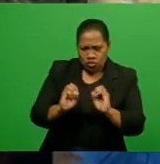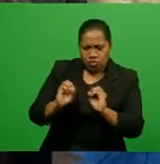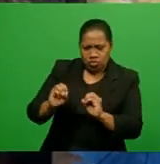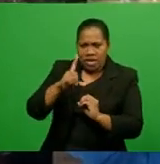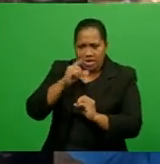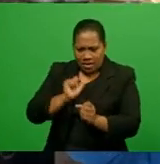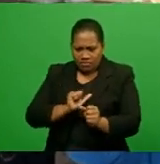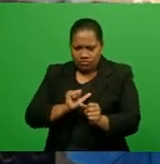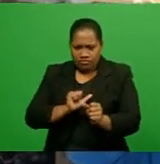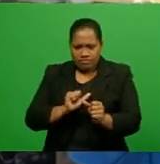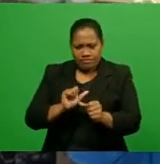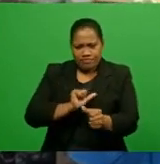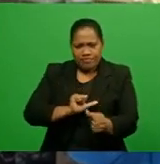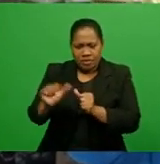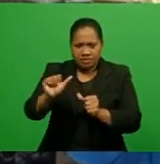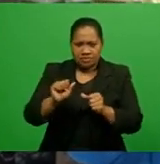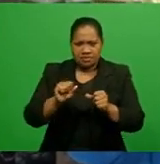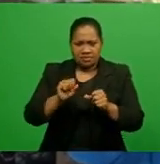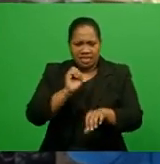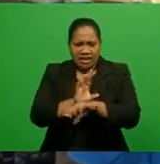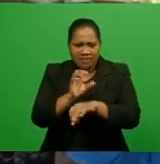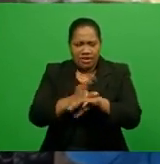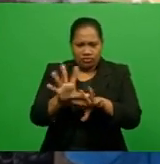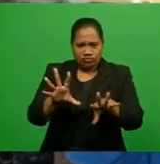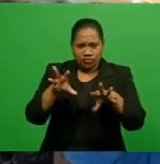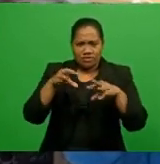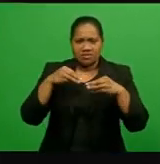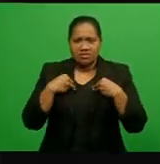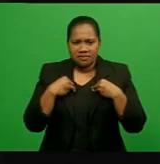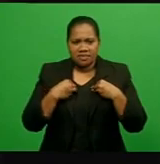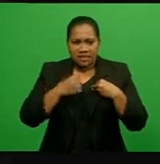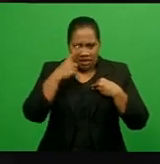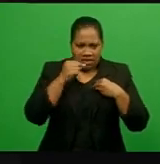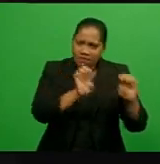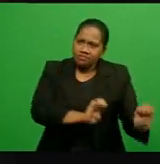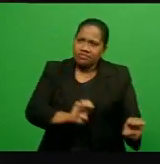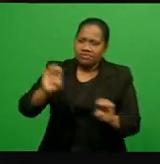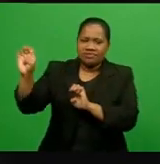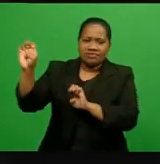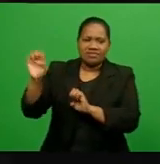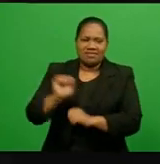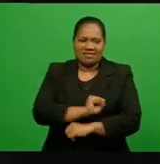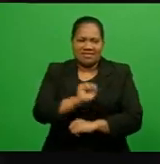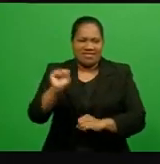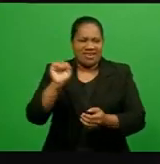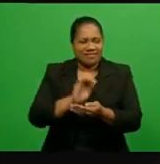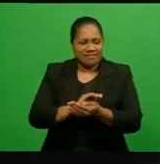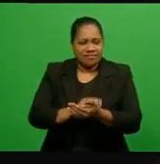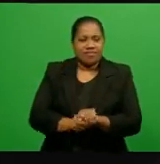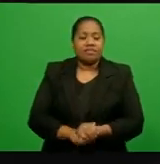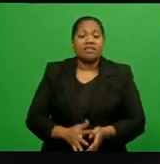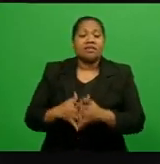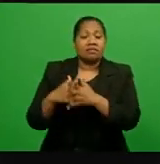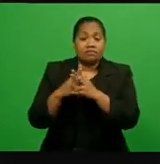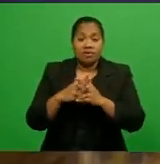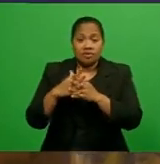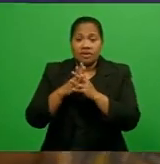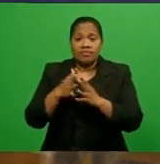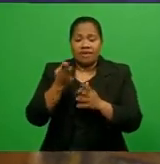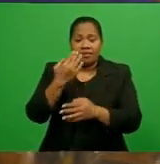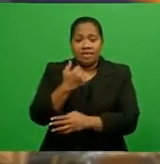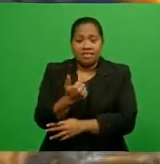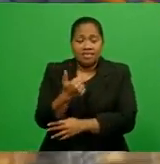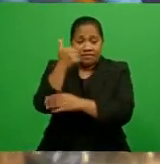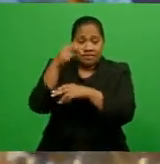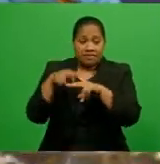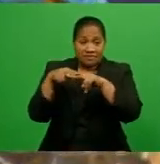best hand advice on how they can become an export exporter. U.S. to Fiji, Joseph Sellers, says the